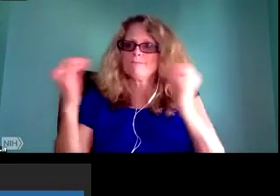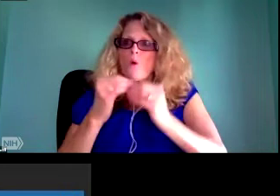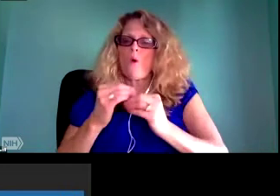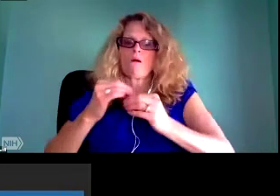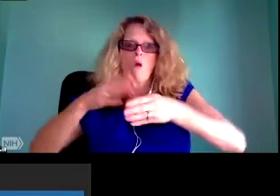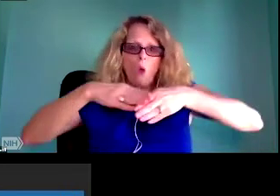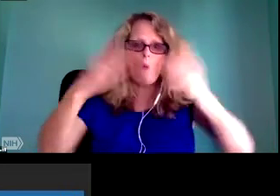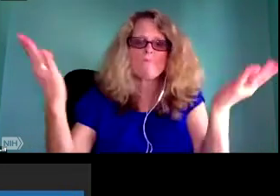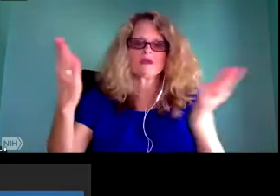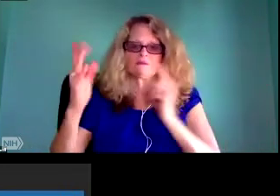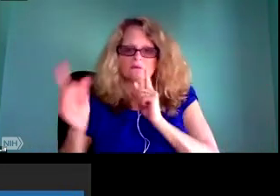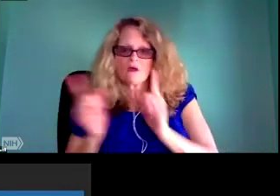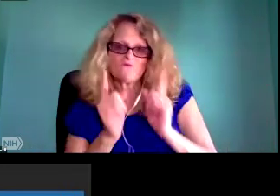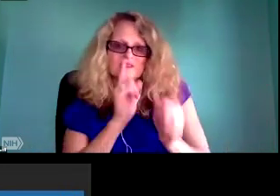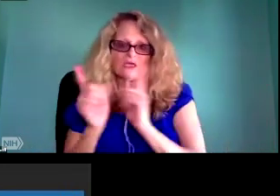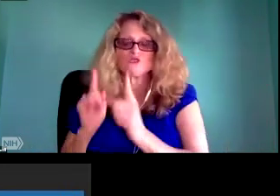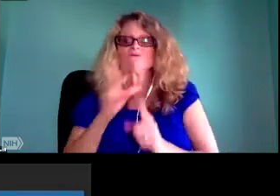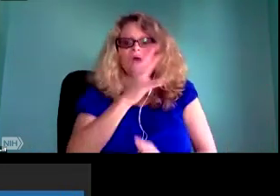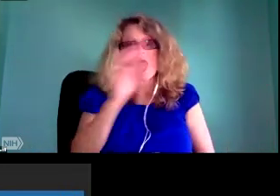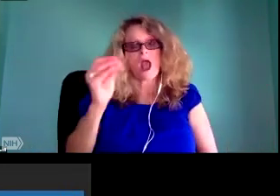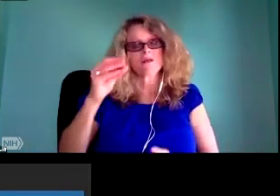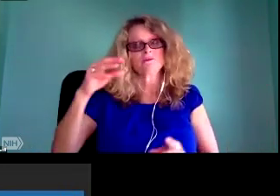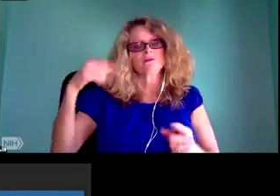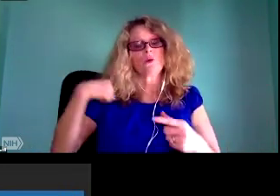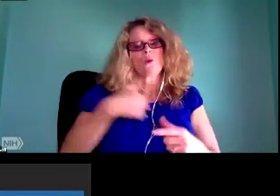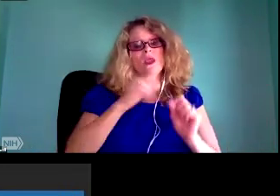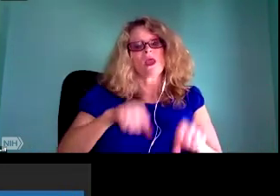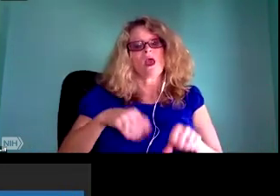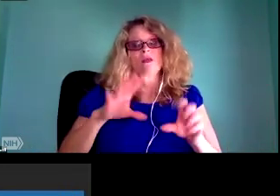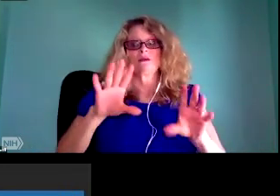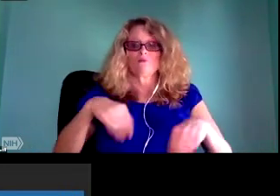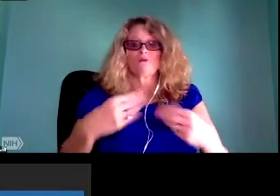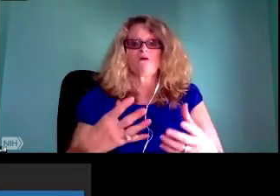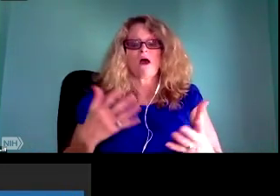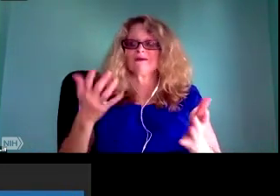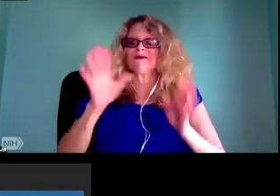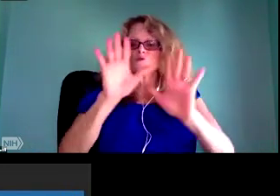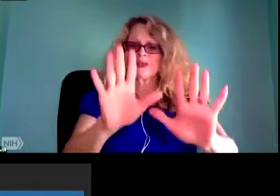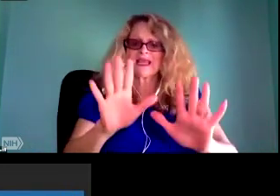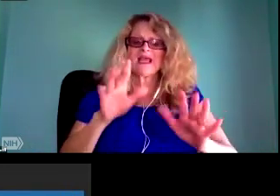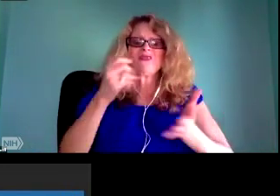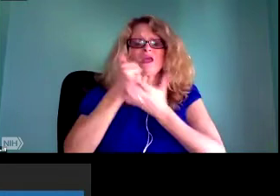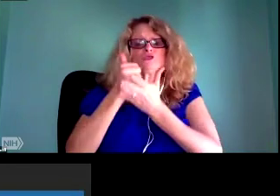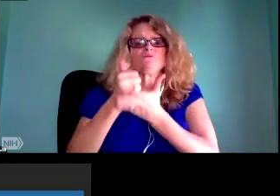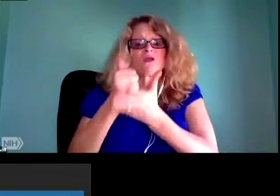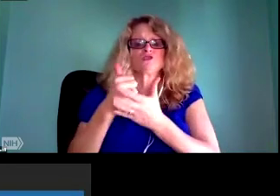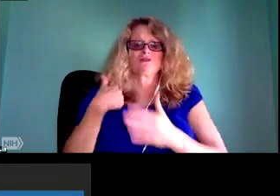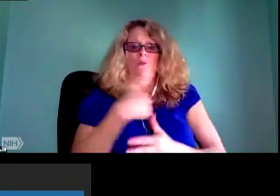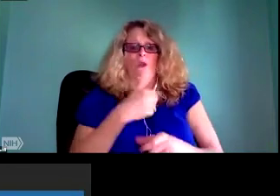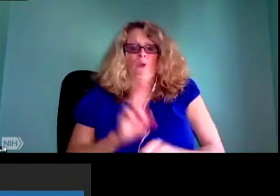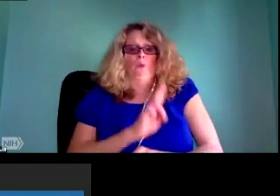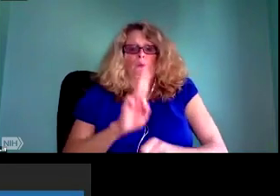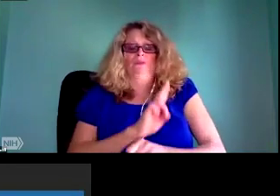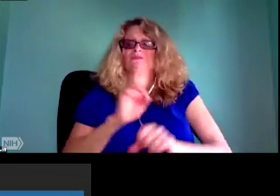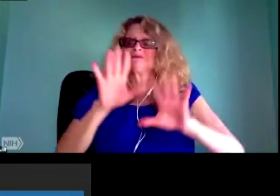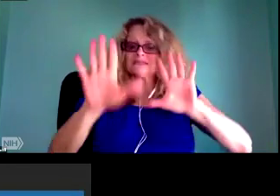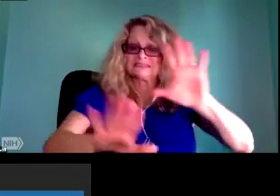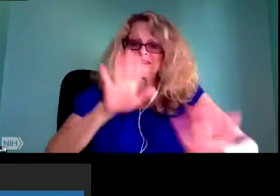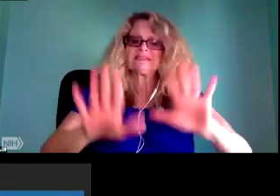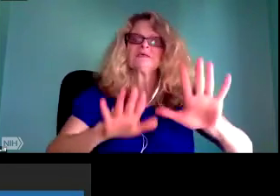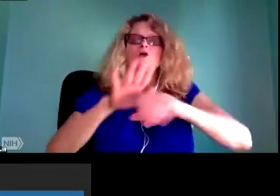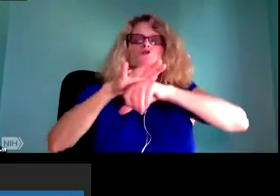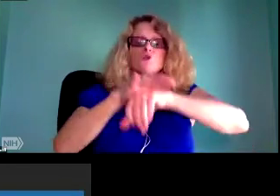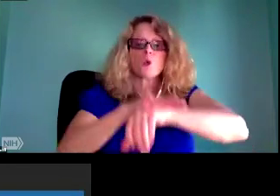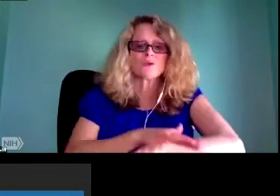have their relationship to the library. This is my undergraduate students is is mostly around going and